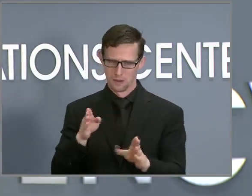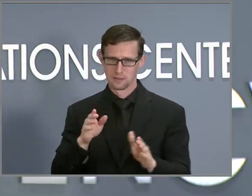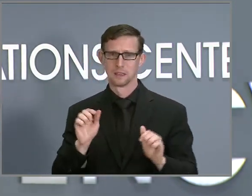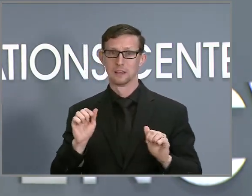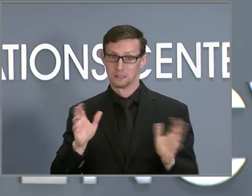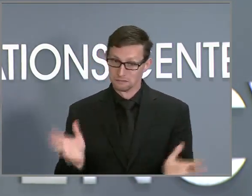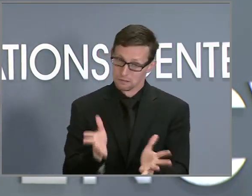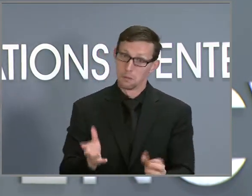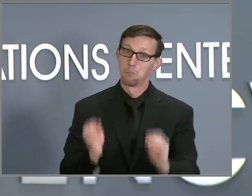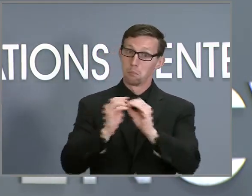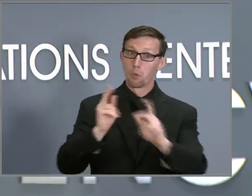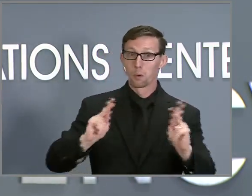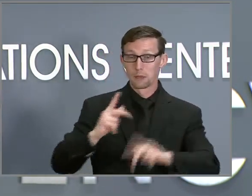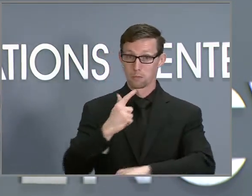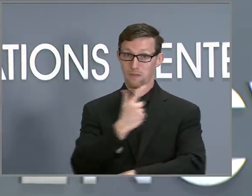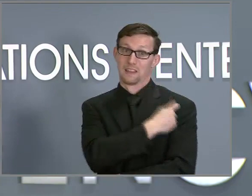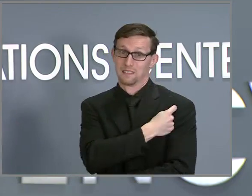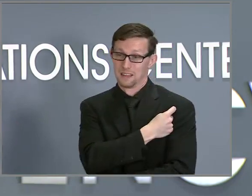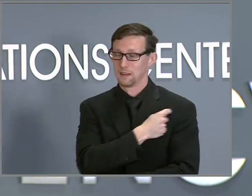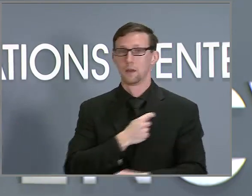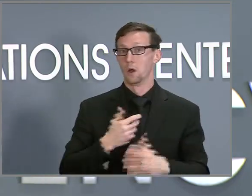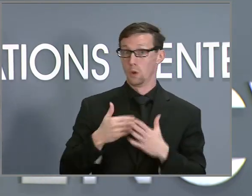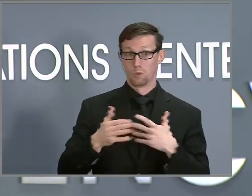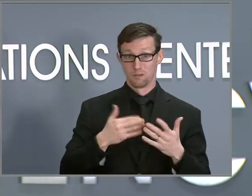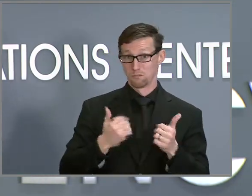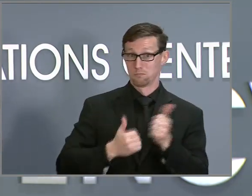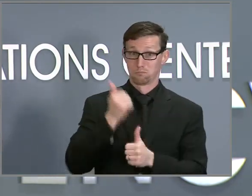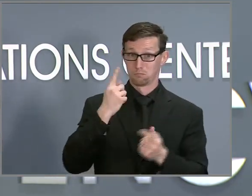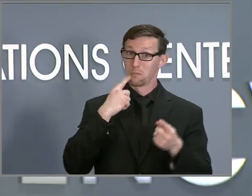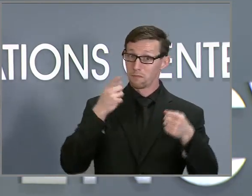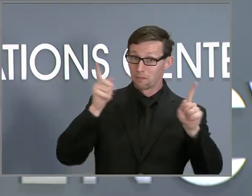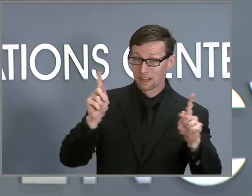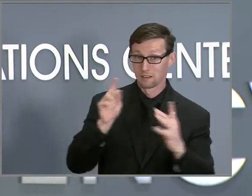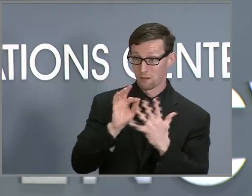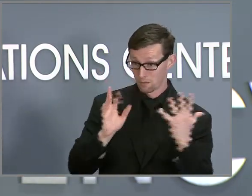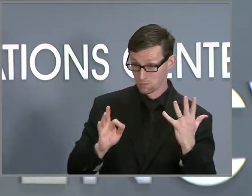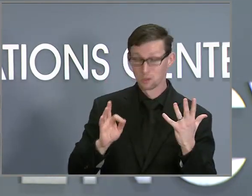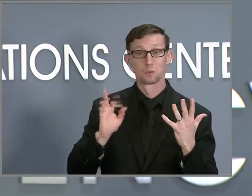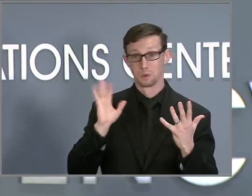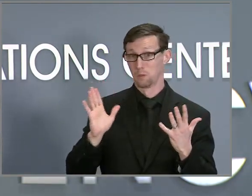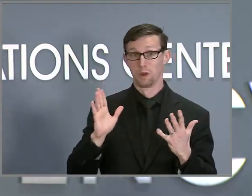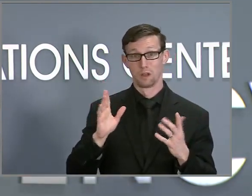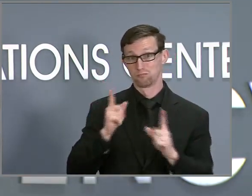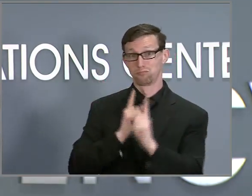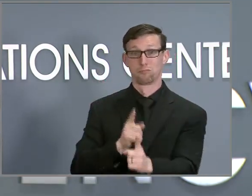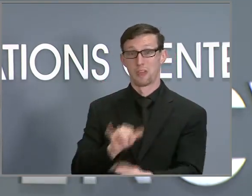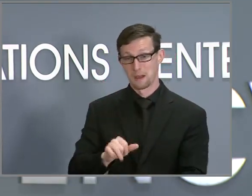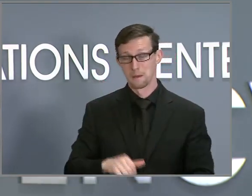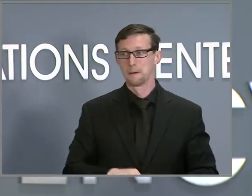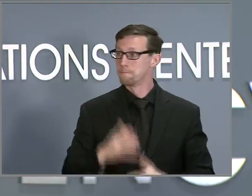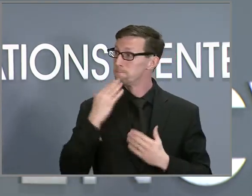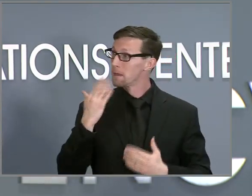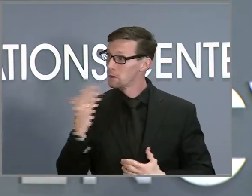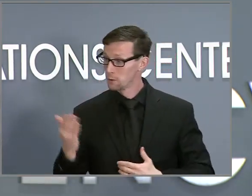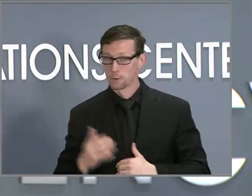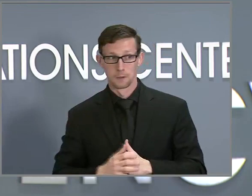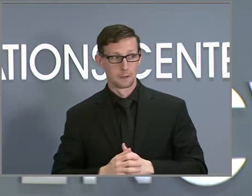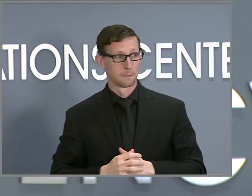vaccinated and we'll use what's most effective to get that done. Yep. Yes.